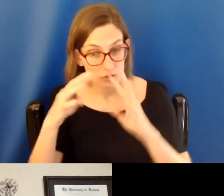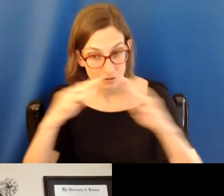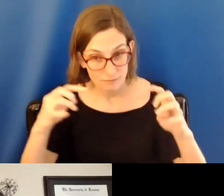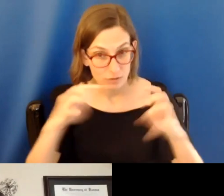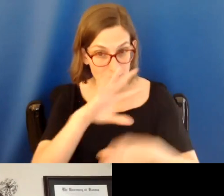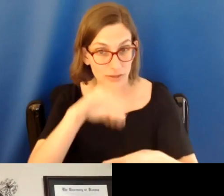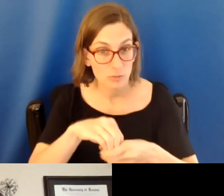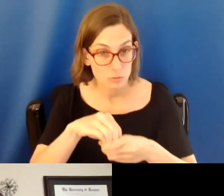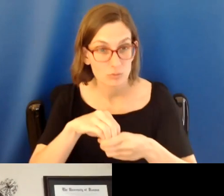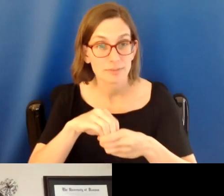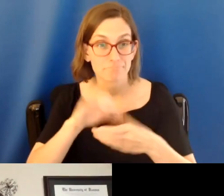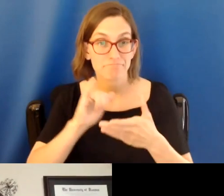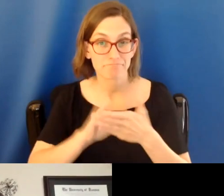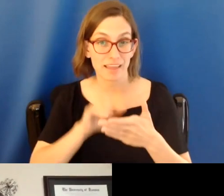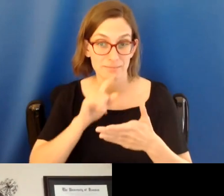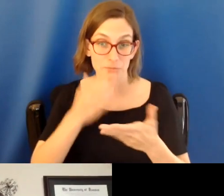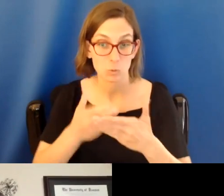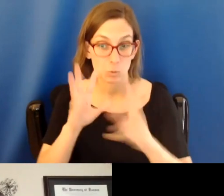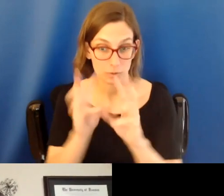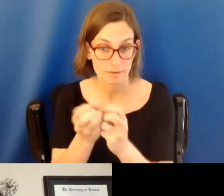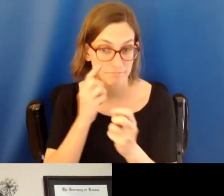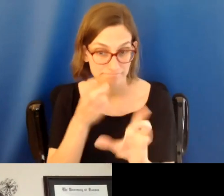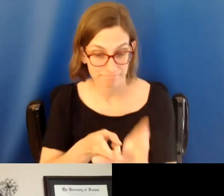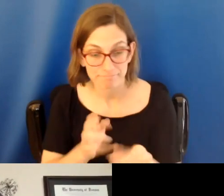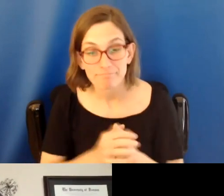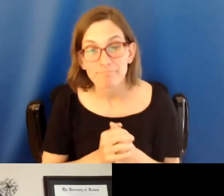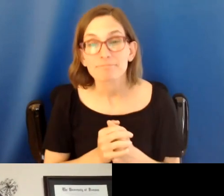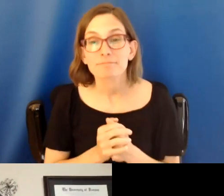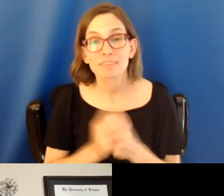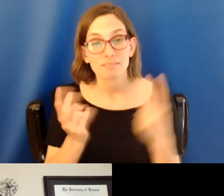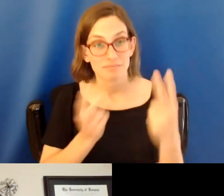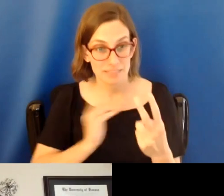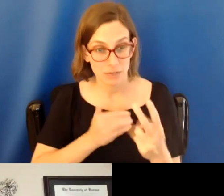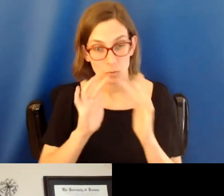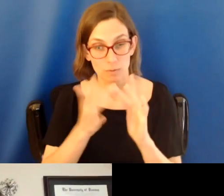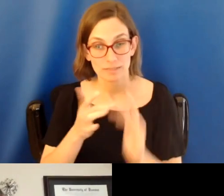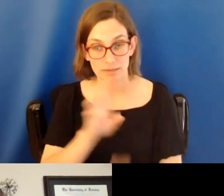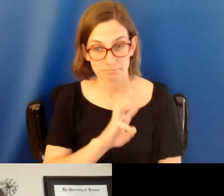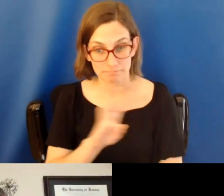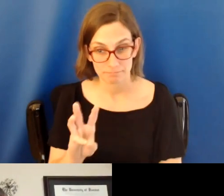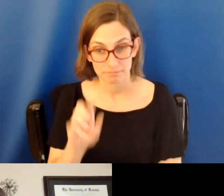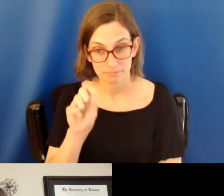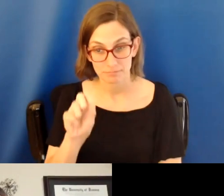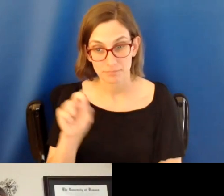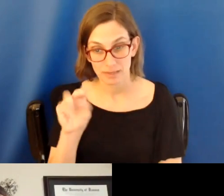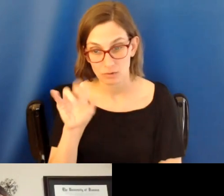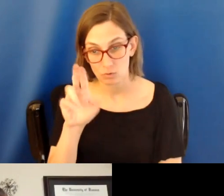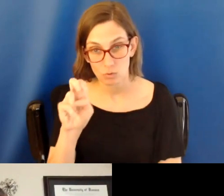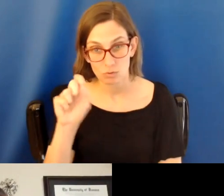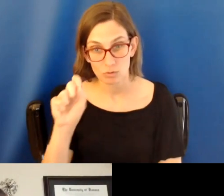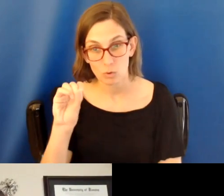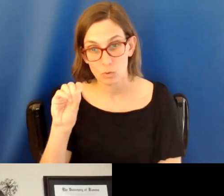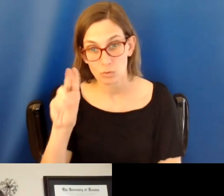this is your webinar. Please visit our website at www.encore.ou